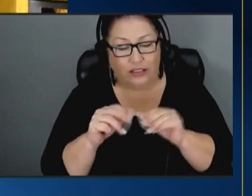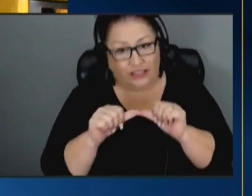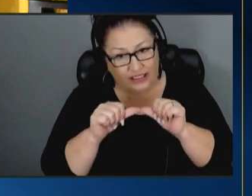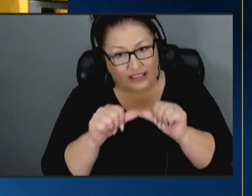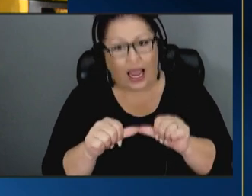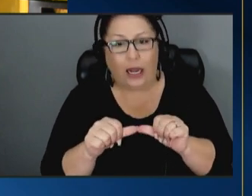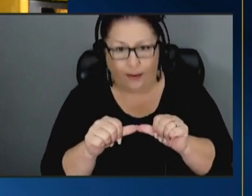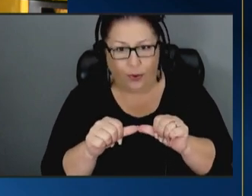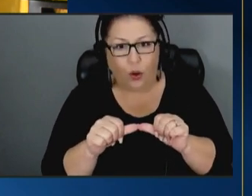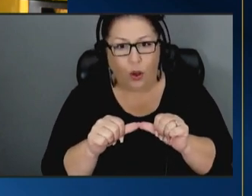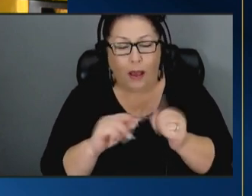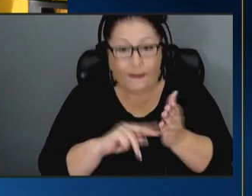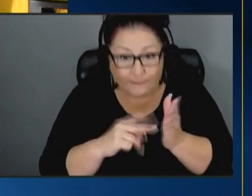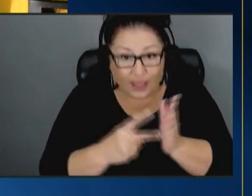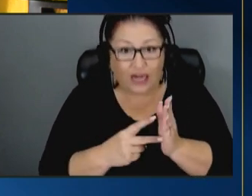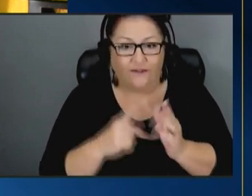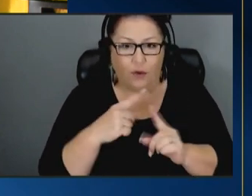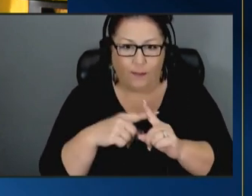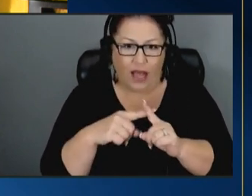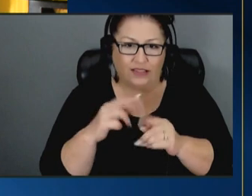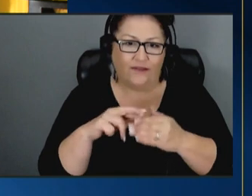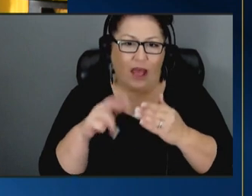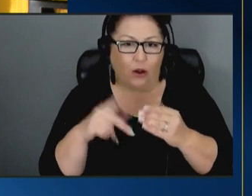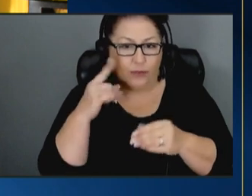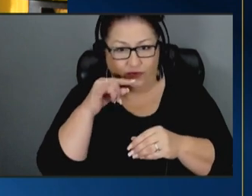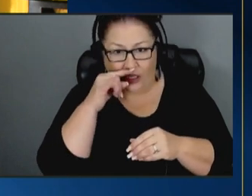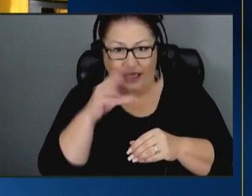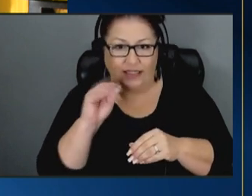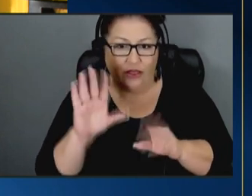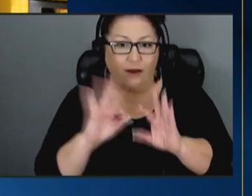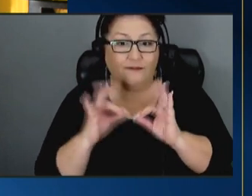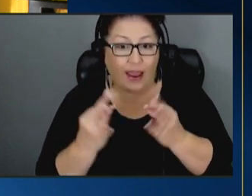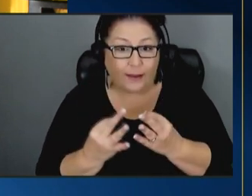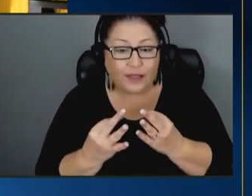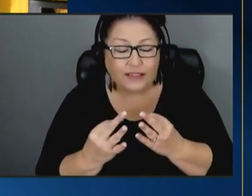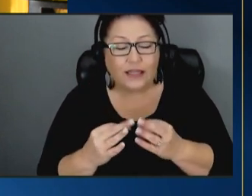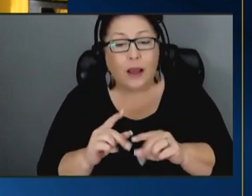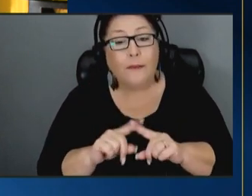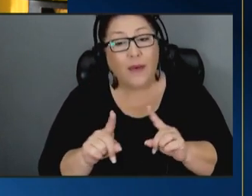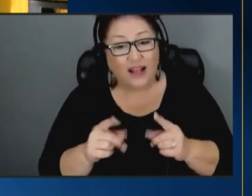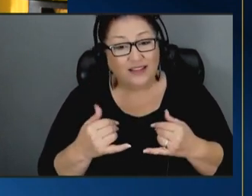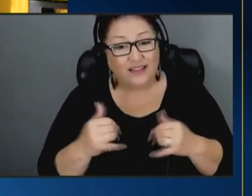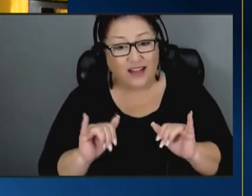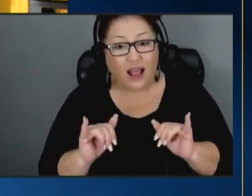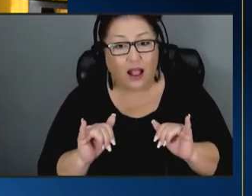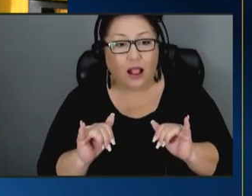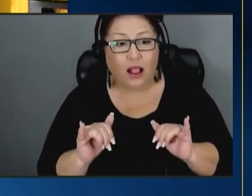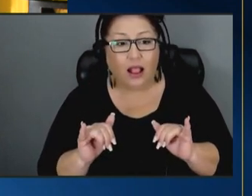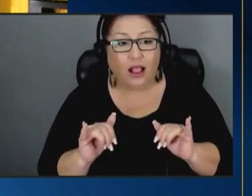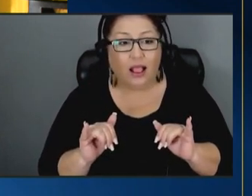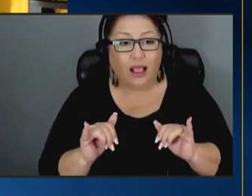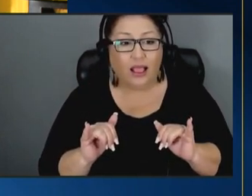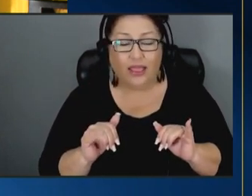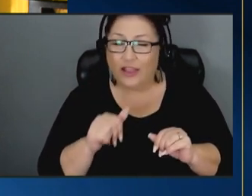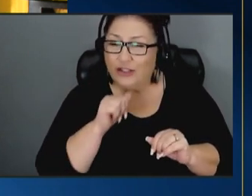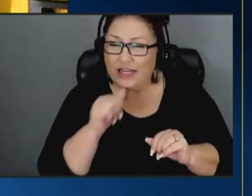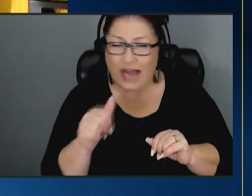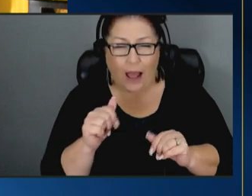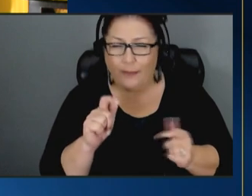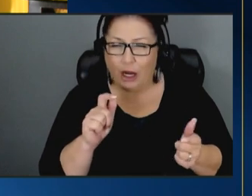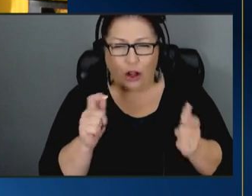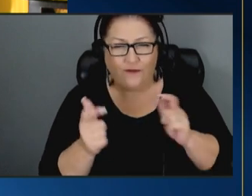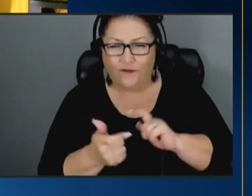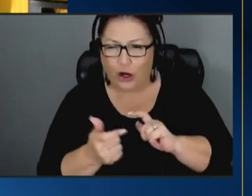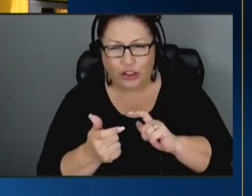meaningful positive outcomes for kids and their families and yet there hasn't been a convergence across